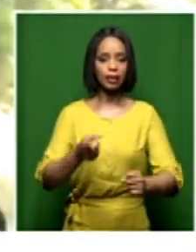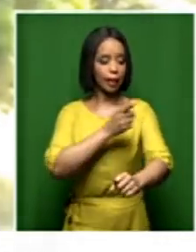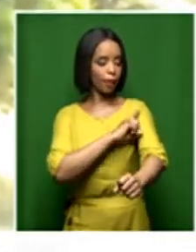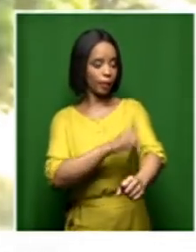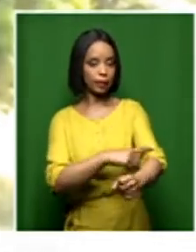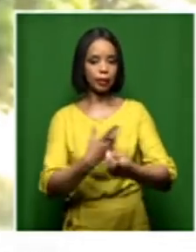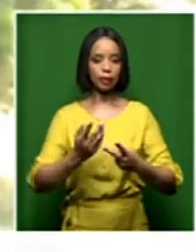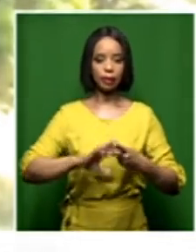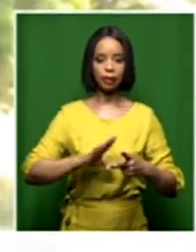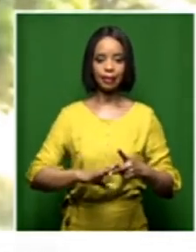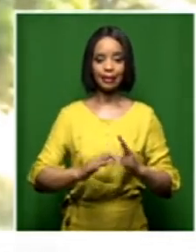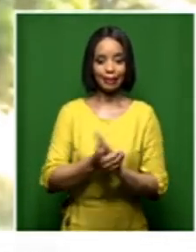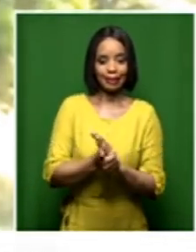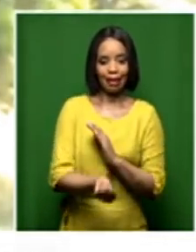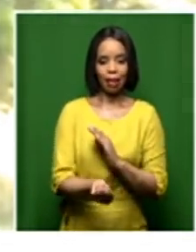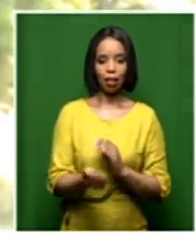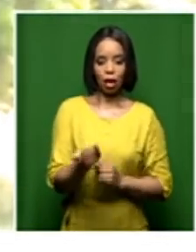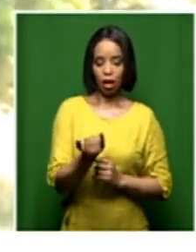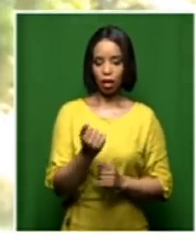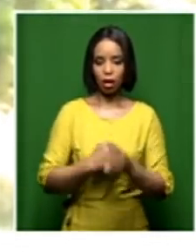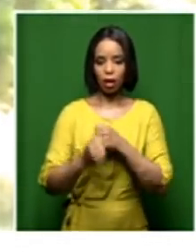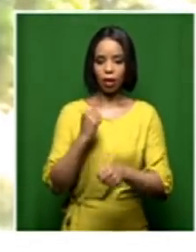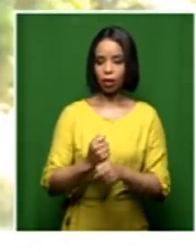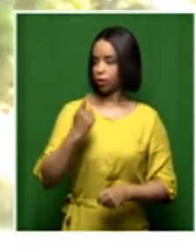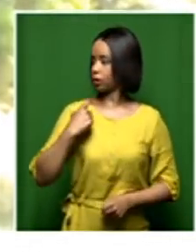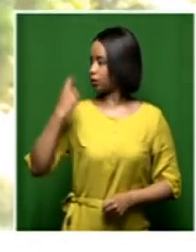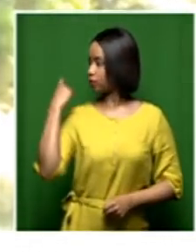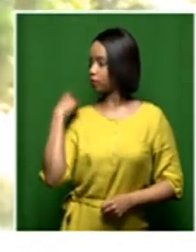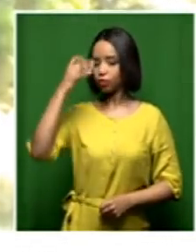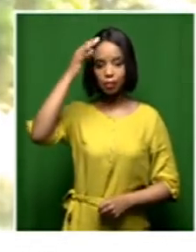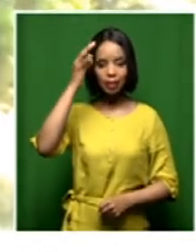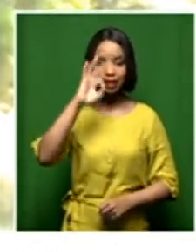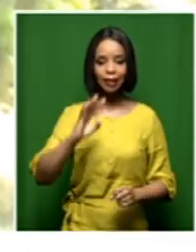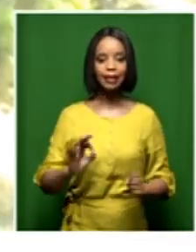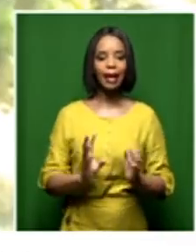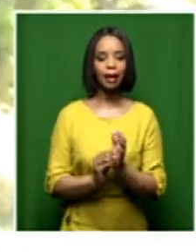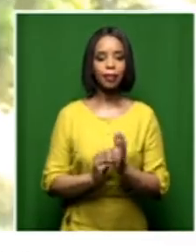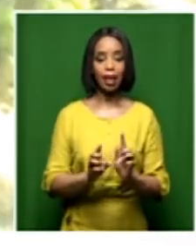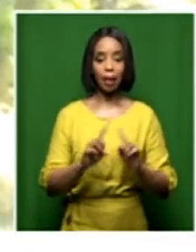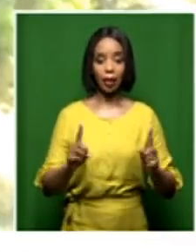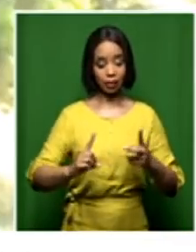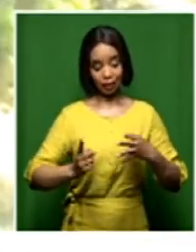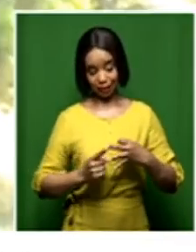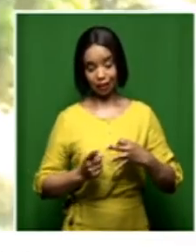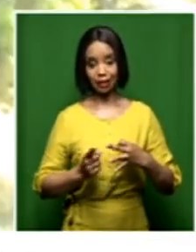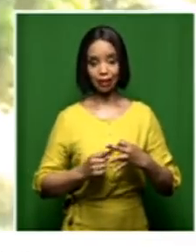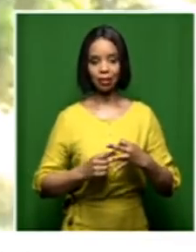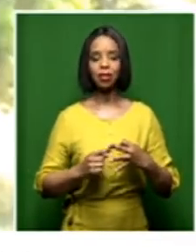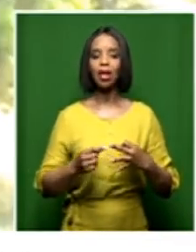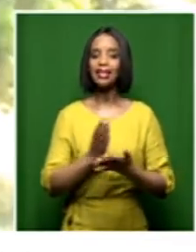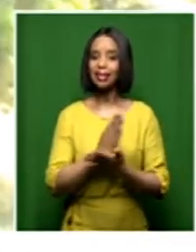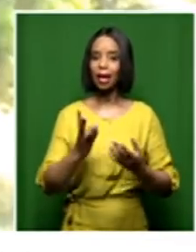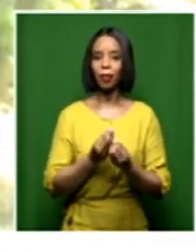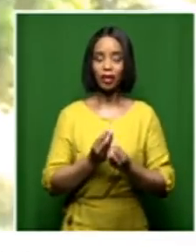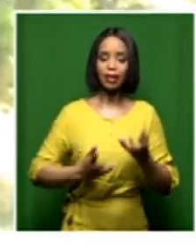of these years of state capture. But thirdly, which showed itself in some of the issues that we're dealing with yesterday, whether